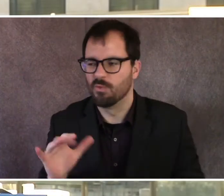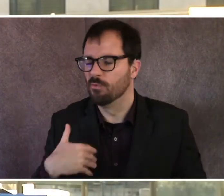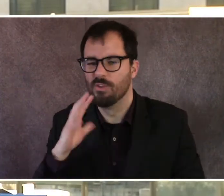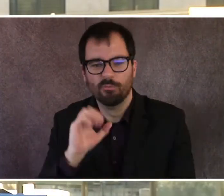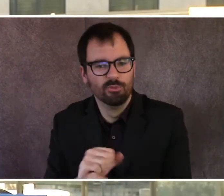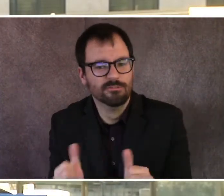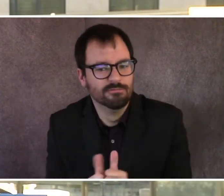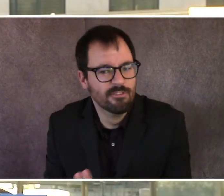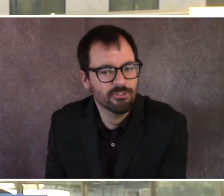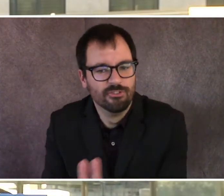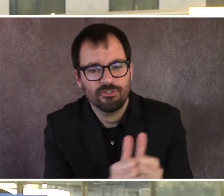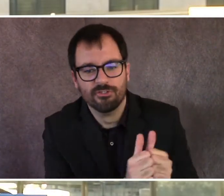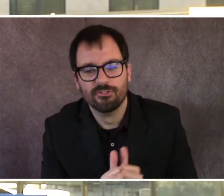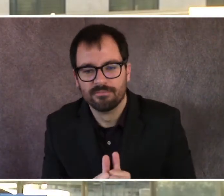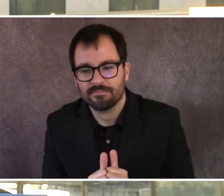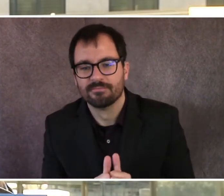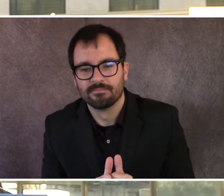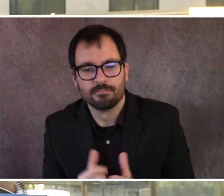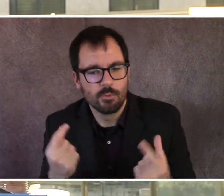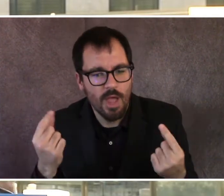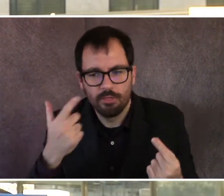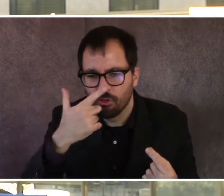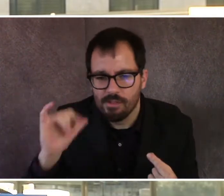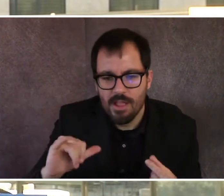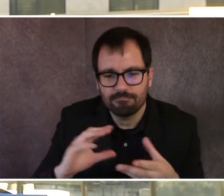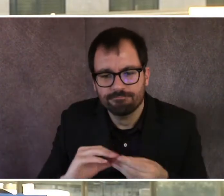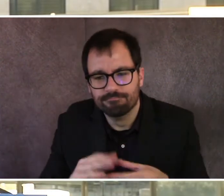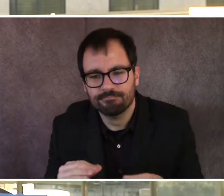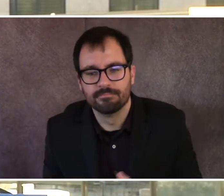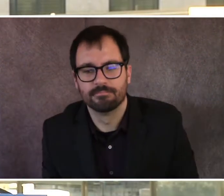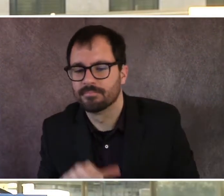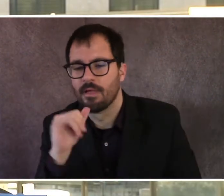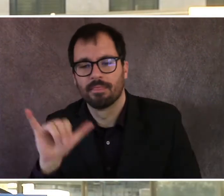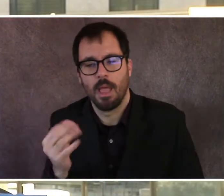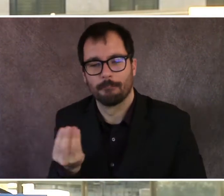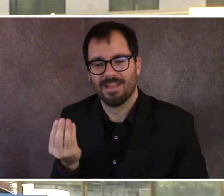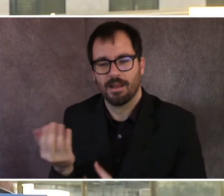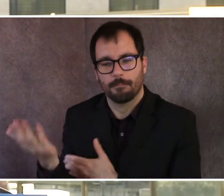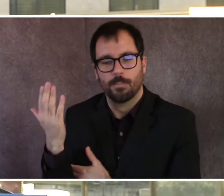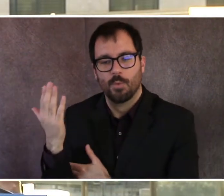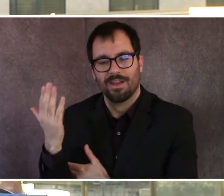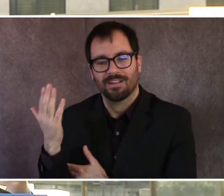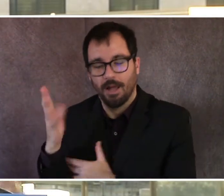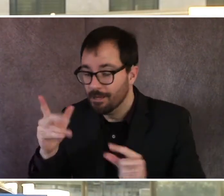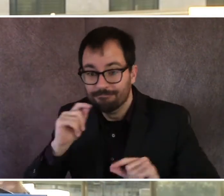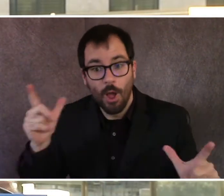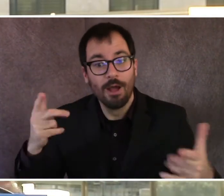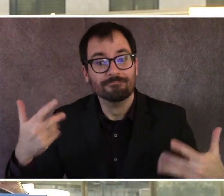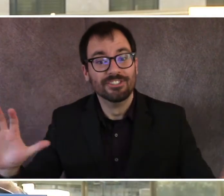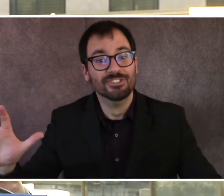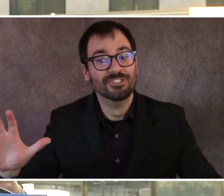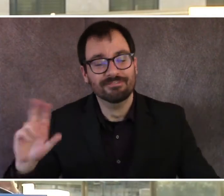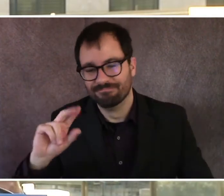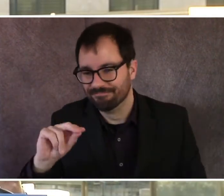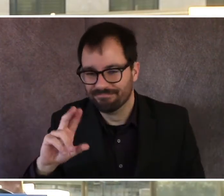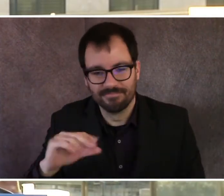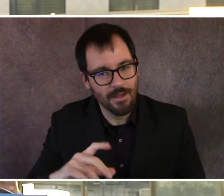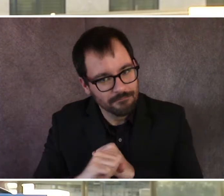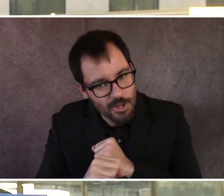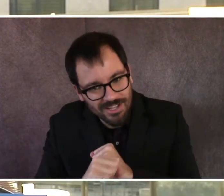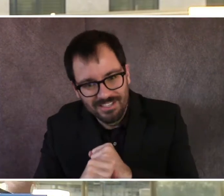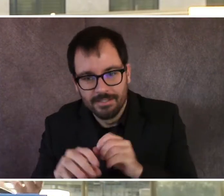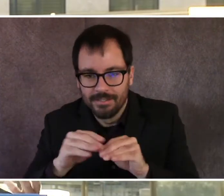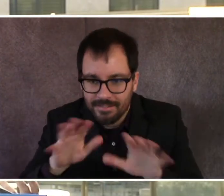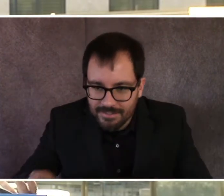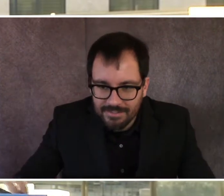Monday morning you're going to wake up and start marketing the city. Some work has to happen before we market the city. We're going to be looking at the different areas of how, how do we market